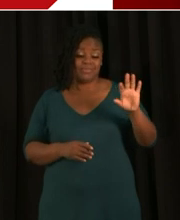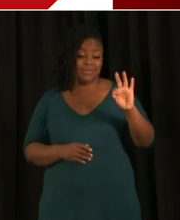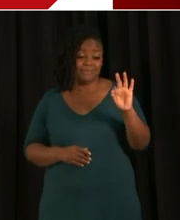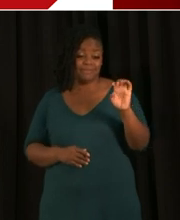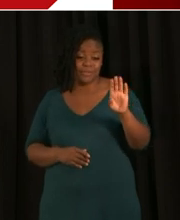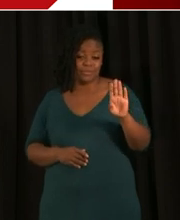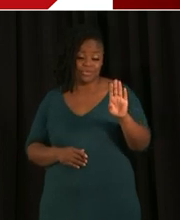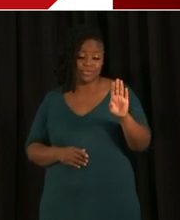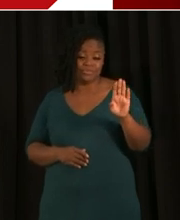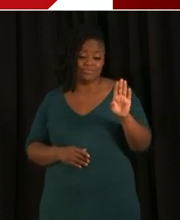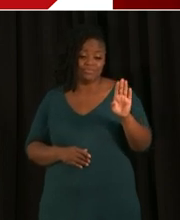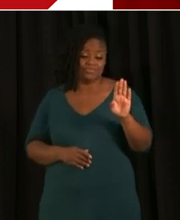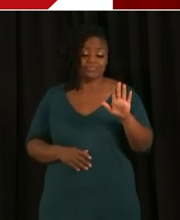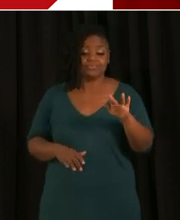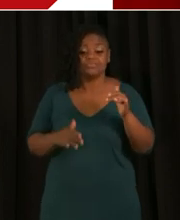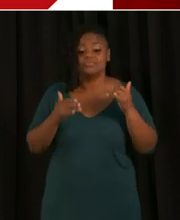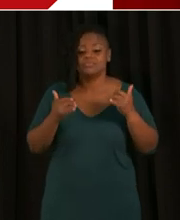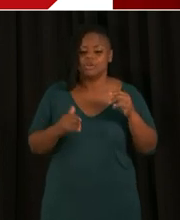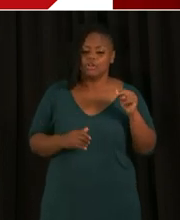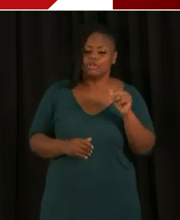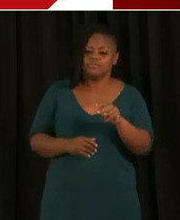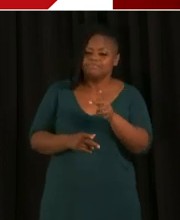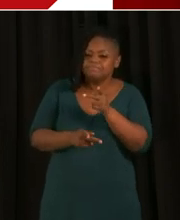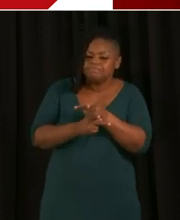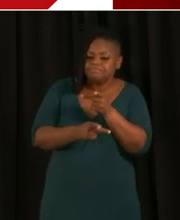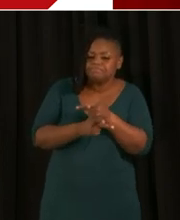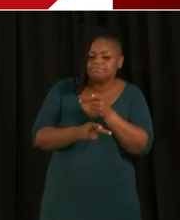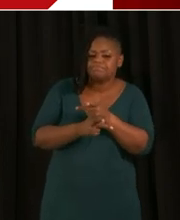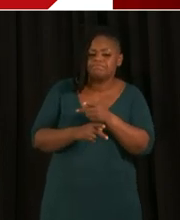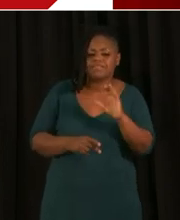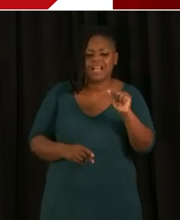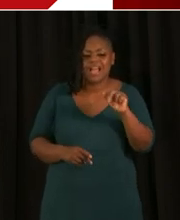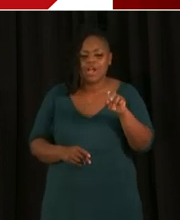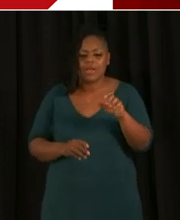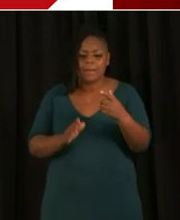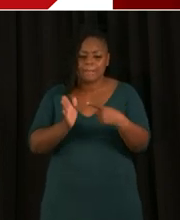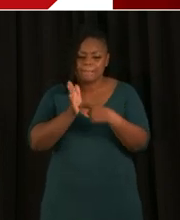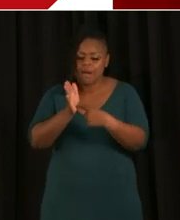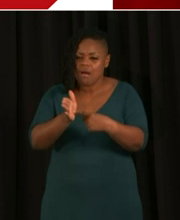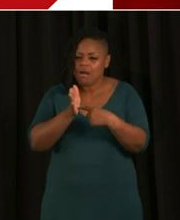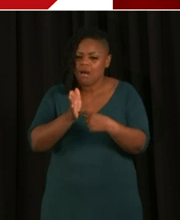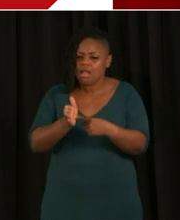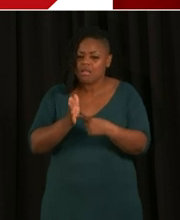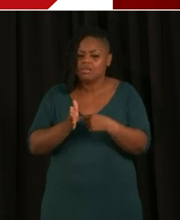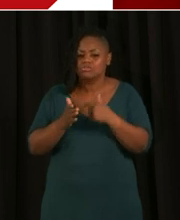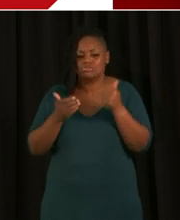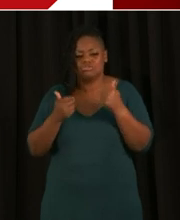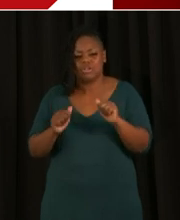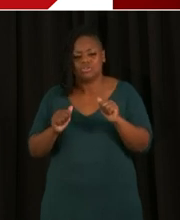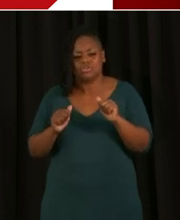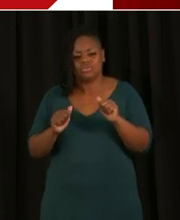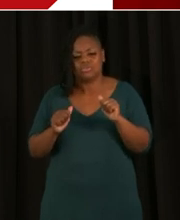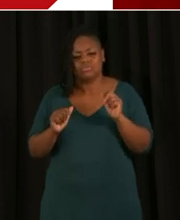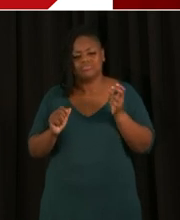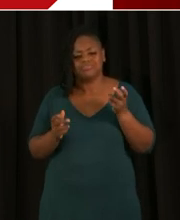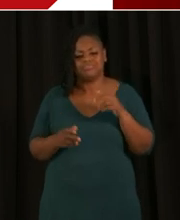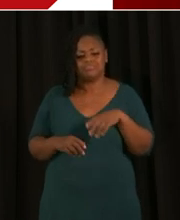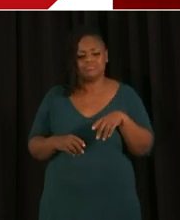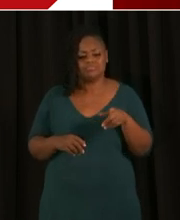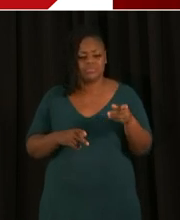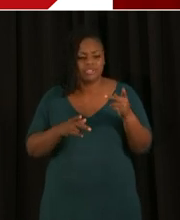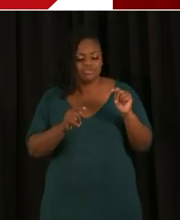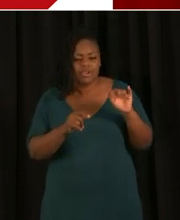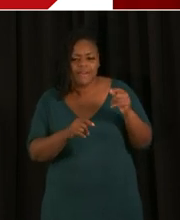We are currently focused on our care model now, and again, we're going transition to in-person learning in Term 3. And in the various plans that you mentioned,